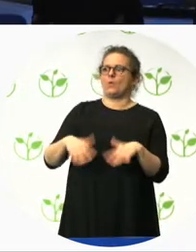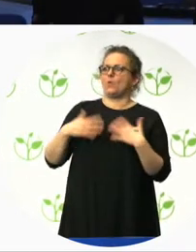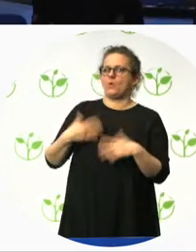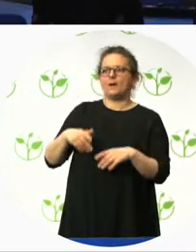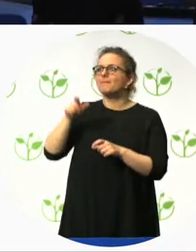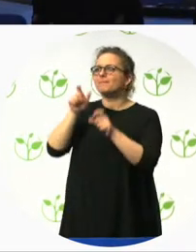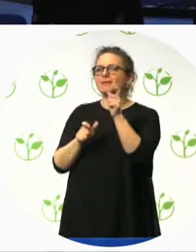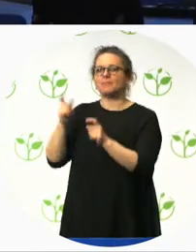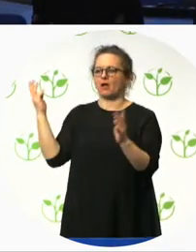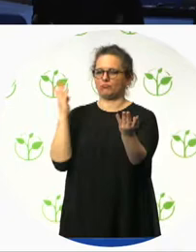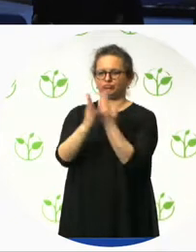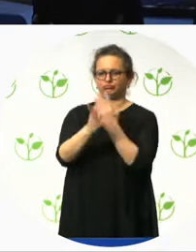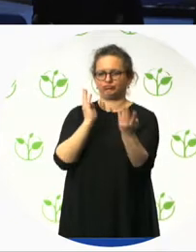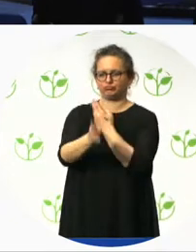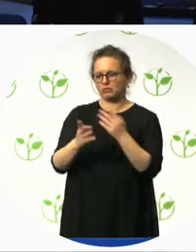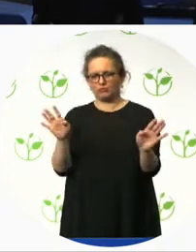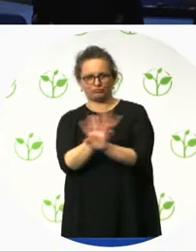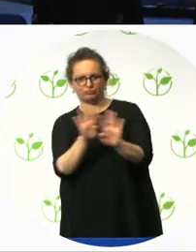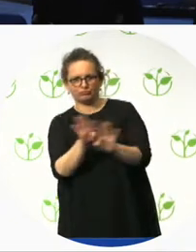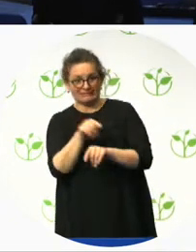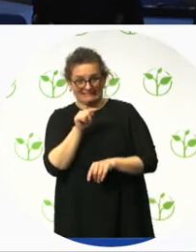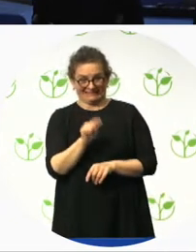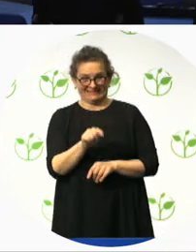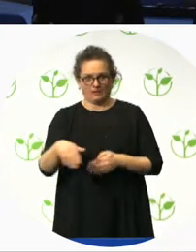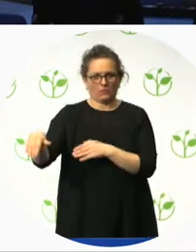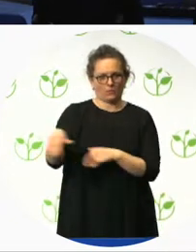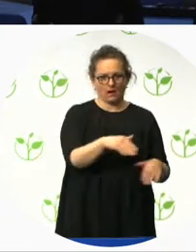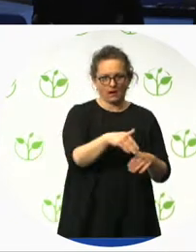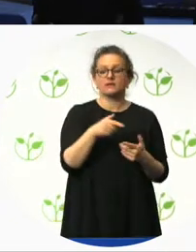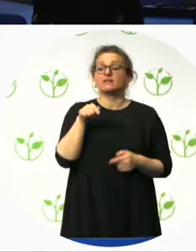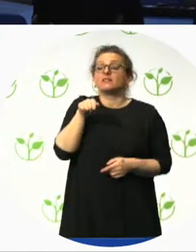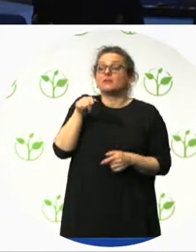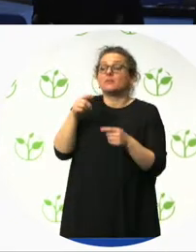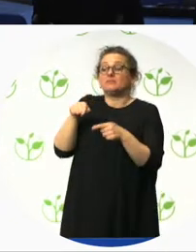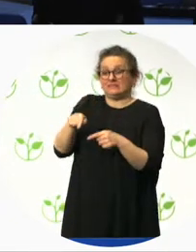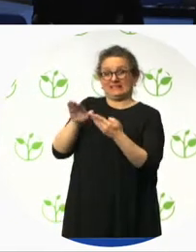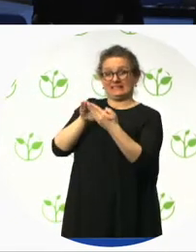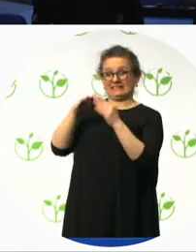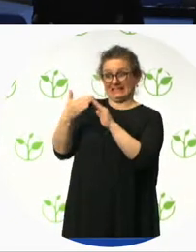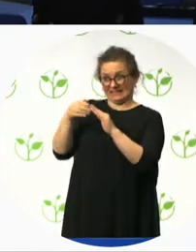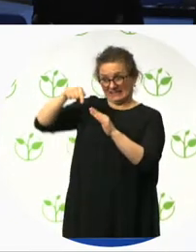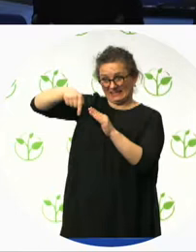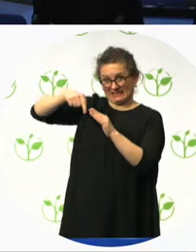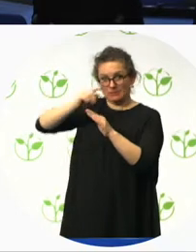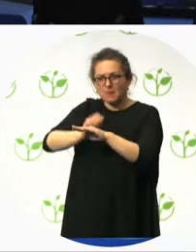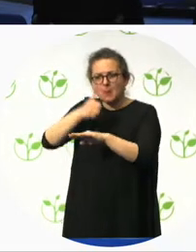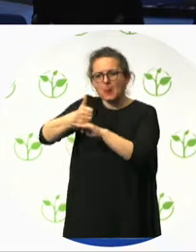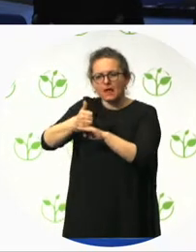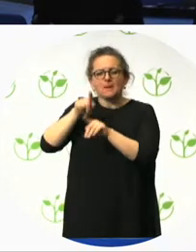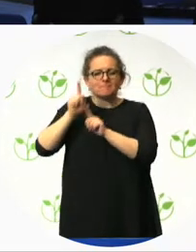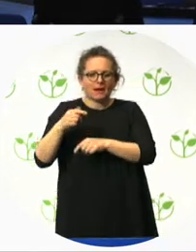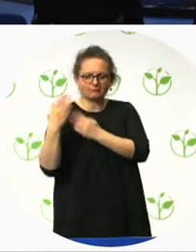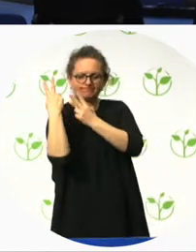the municipalities who have the control of the sustainability afterwards. But I think that will be